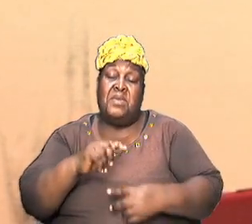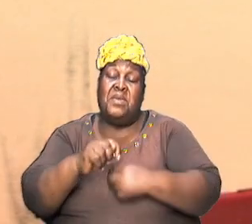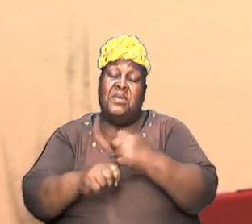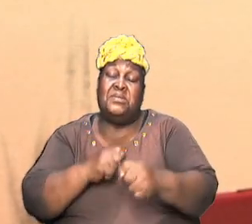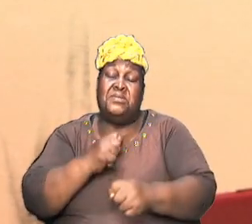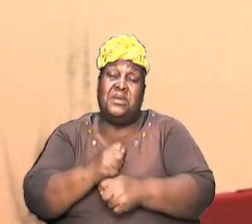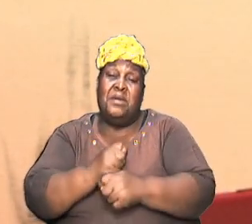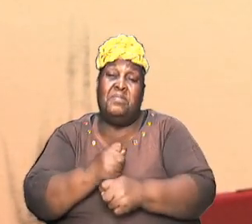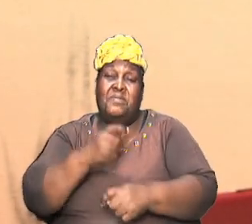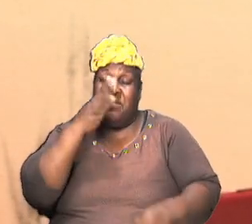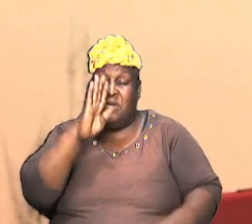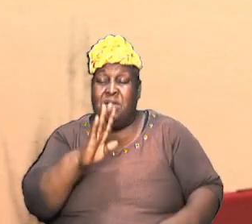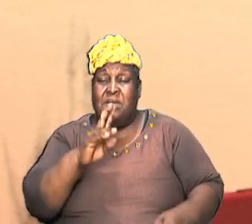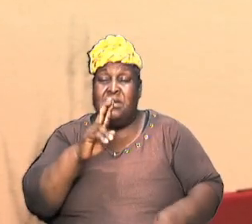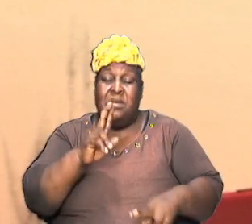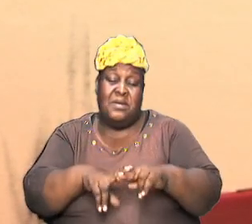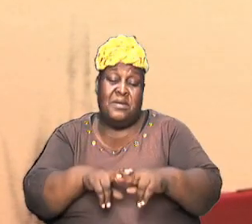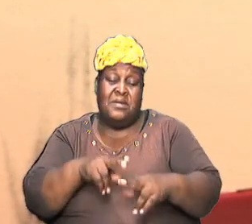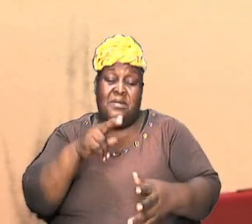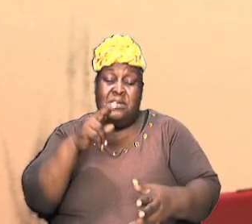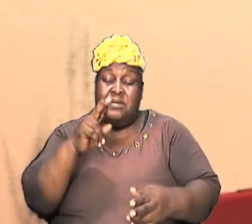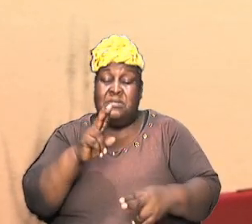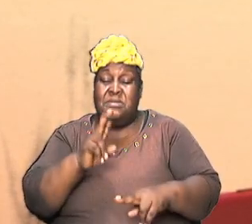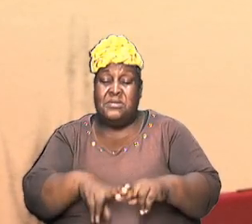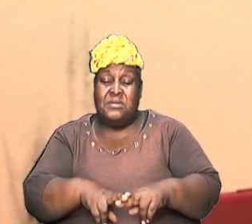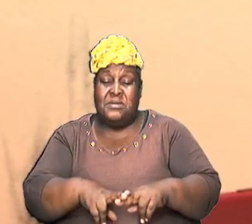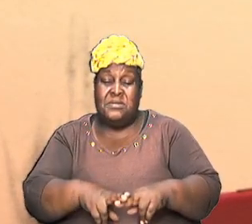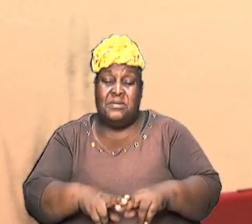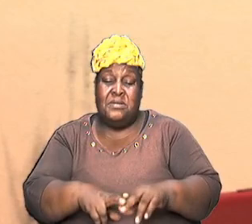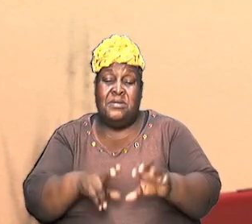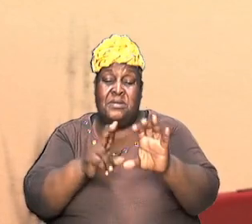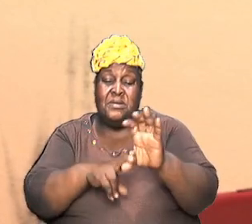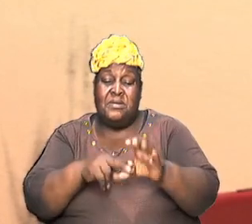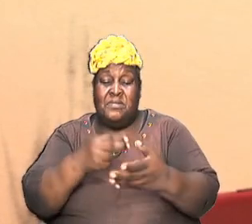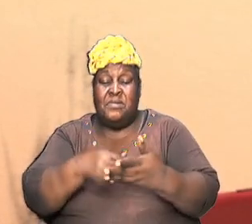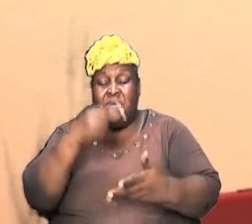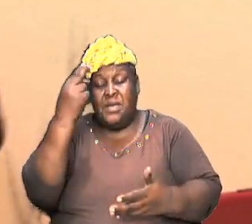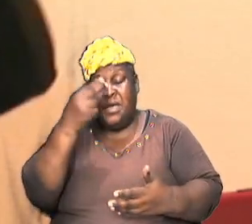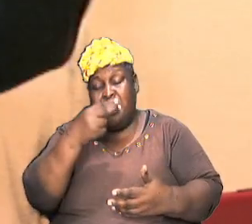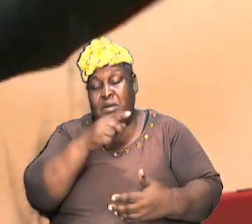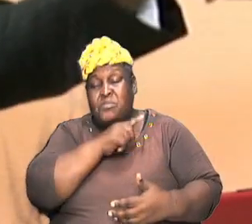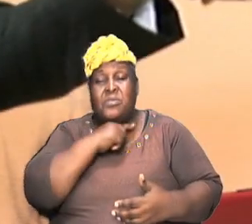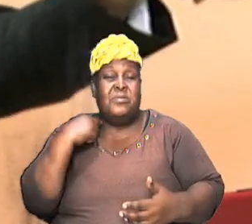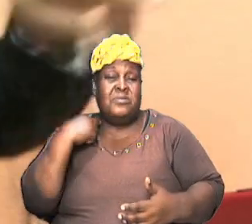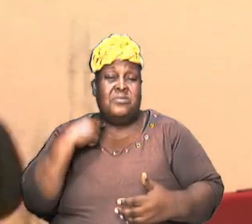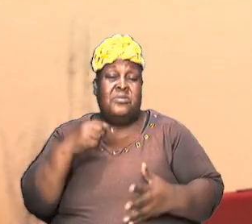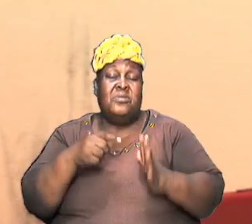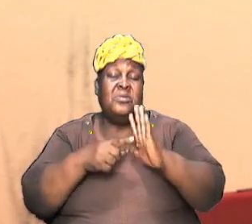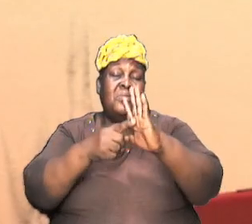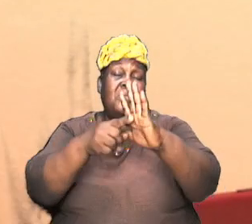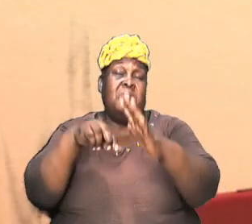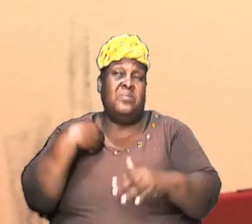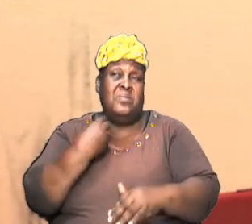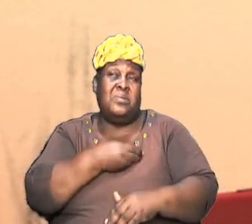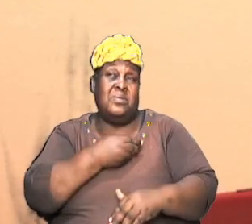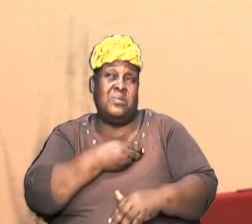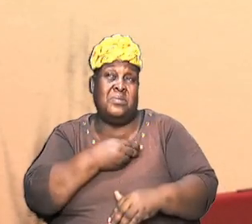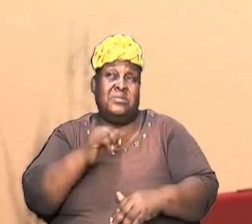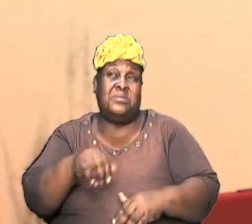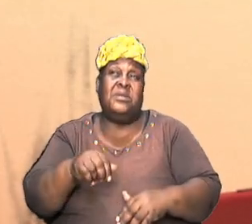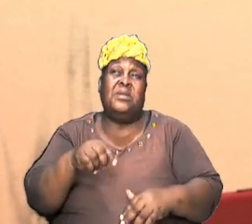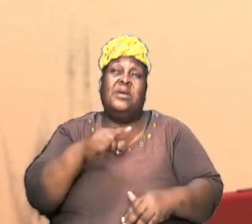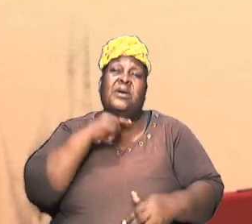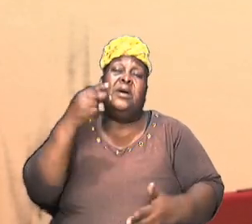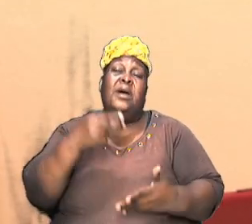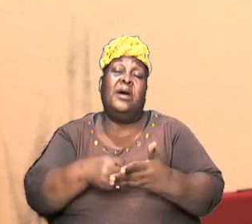sitting in the seat of a high priest showing us that a high priest is coming after this order who is God himself